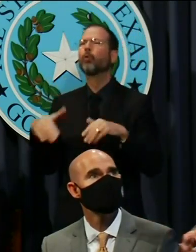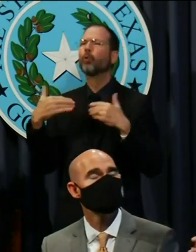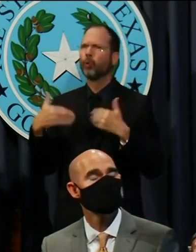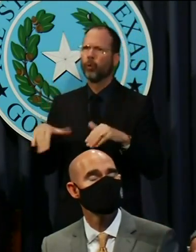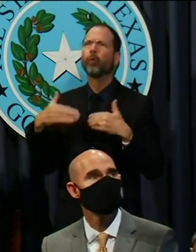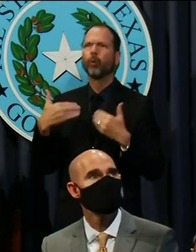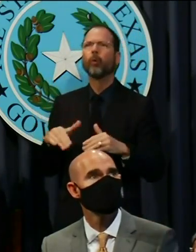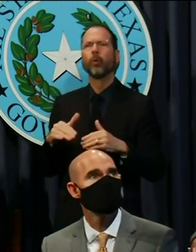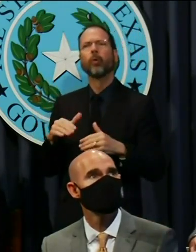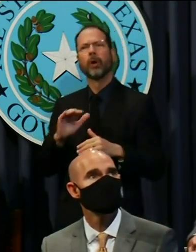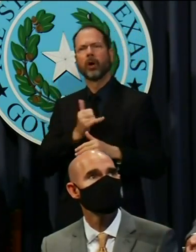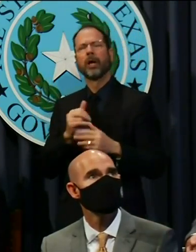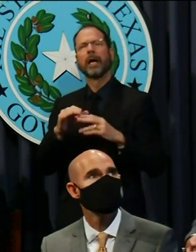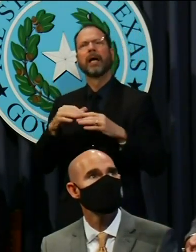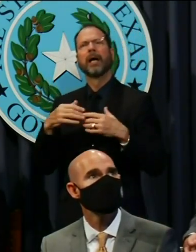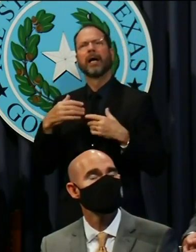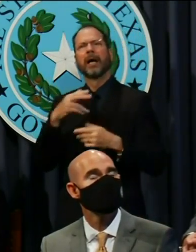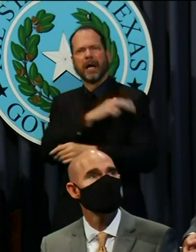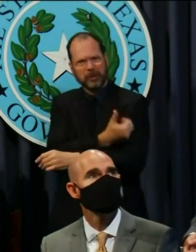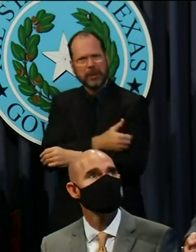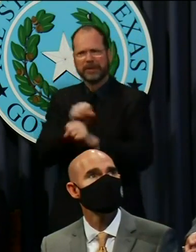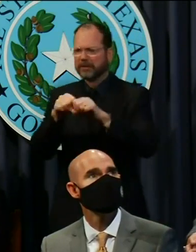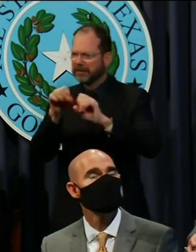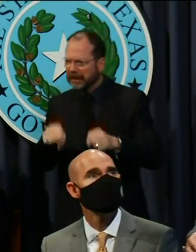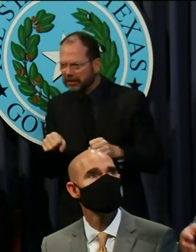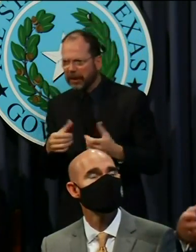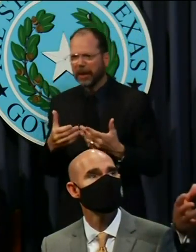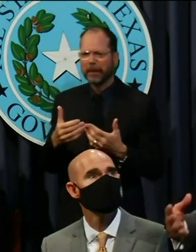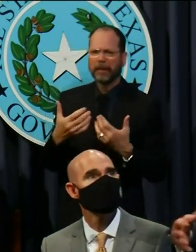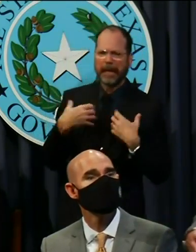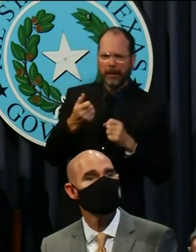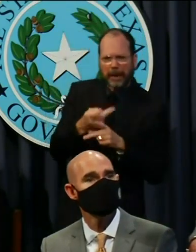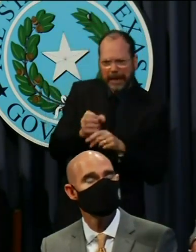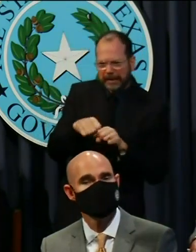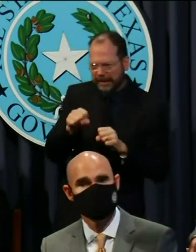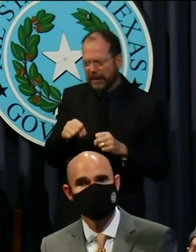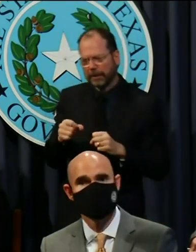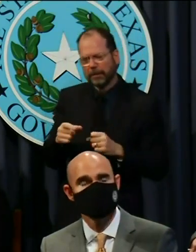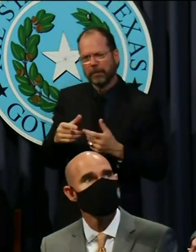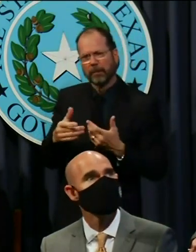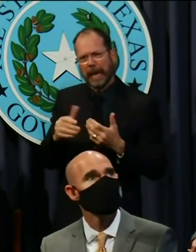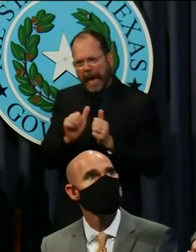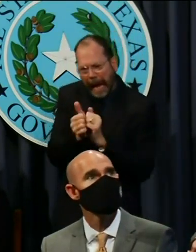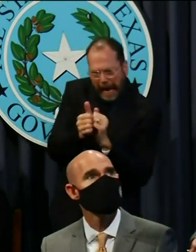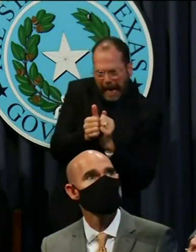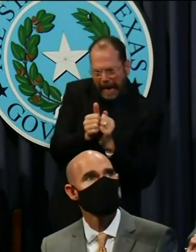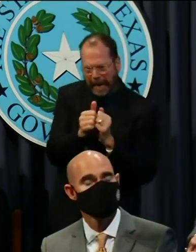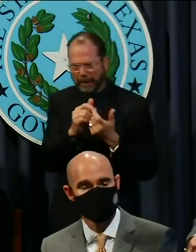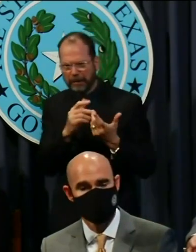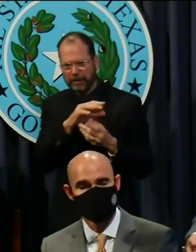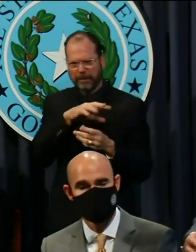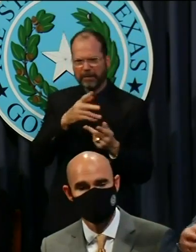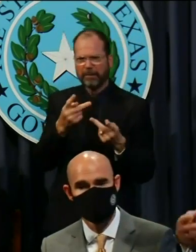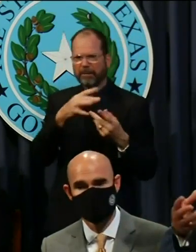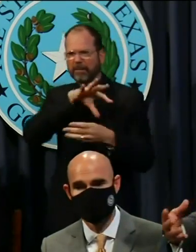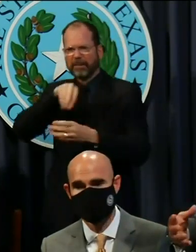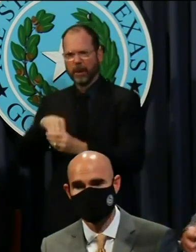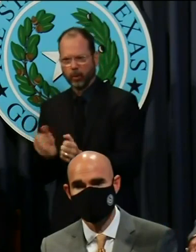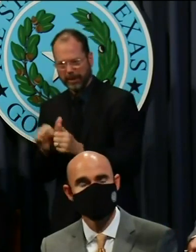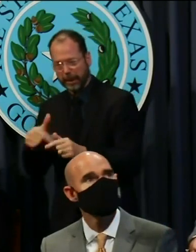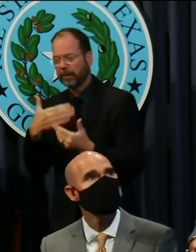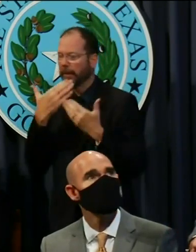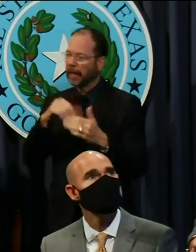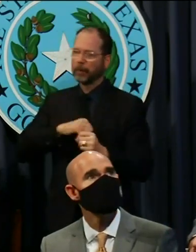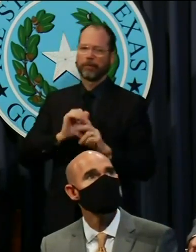and breadth of our healthcare system. And I'm very, very pleased and very proud to be part of this team. And I'm very